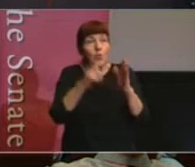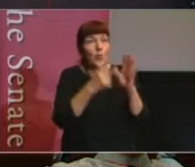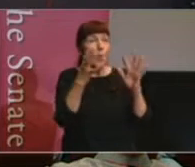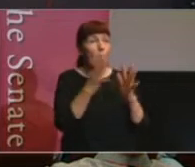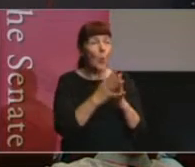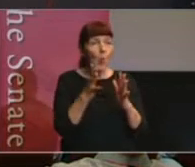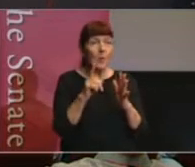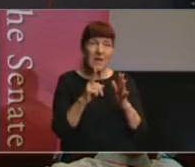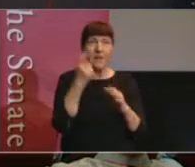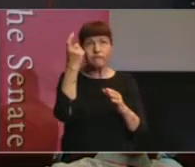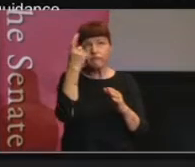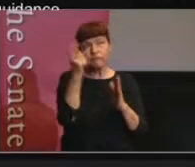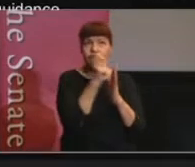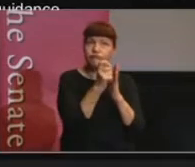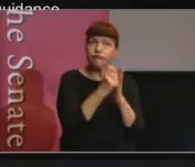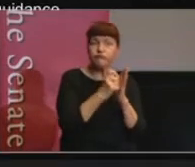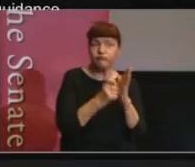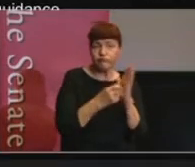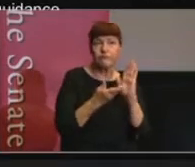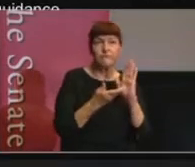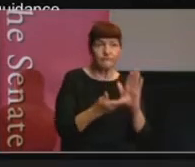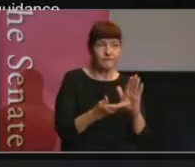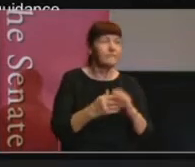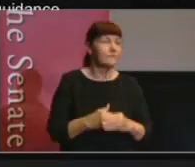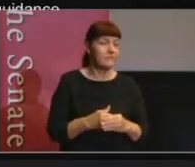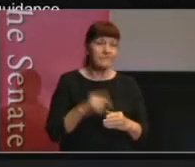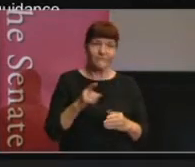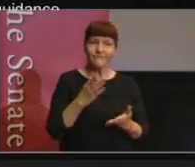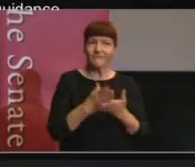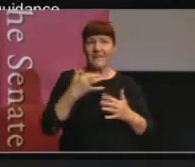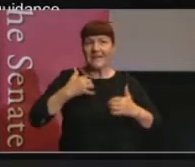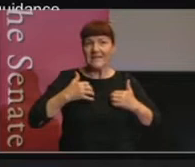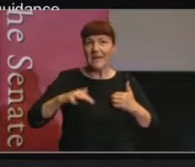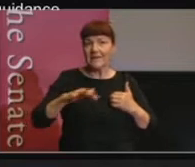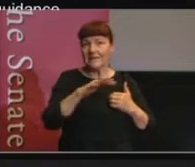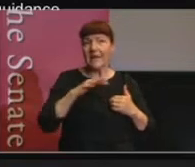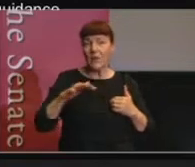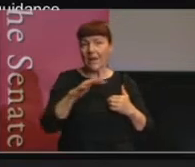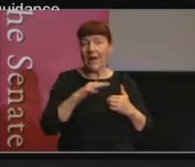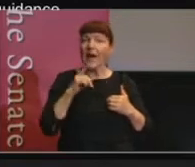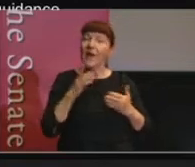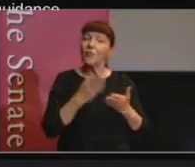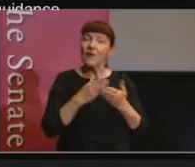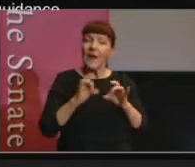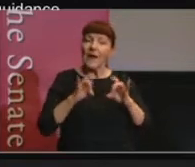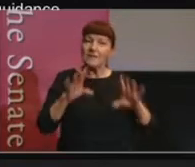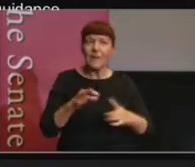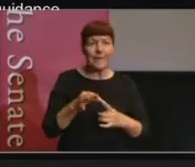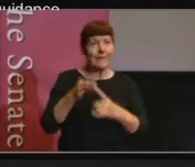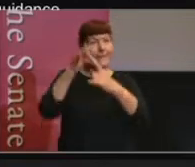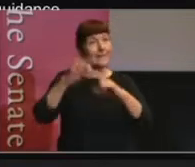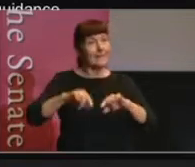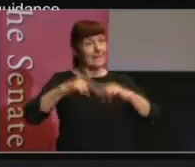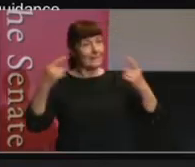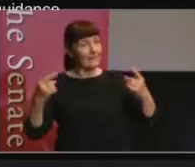And I think this is really exciting, and it's definitely something that sets Australia apart because we